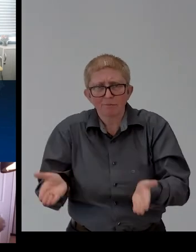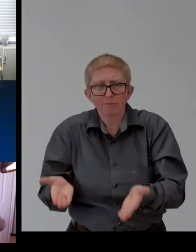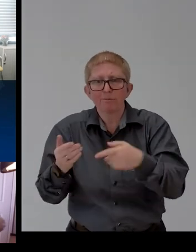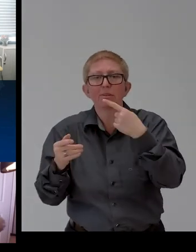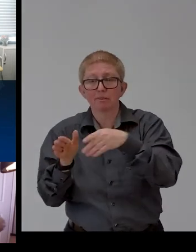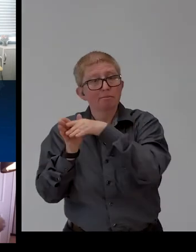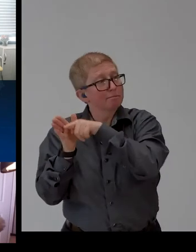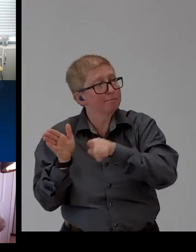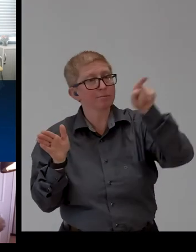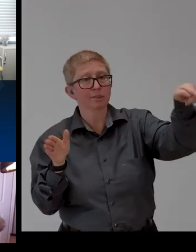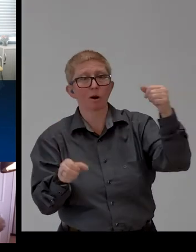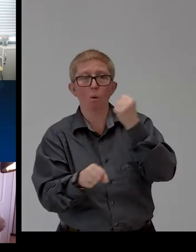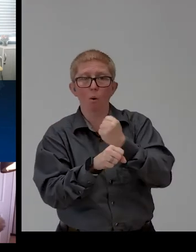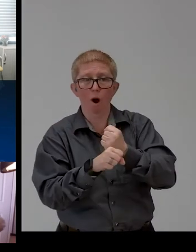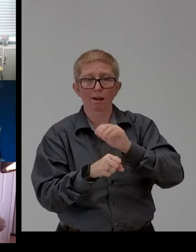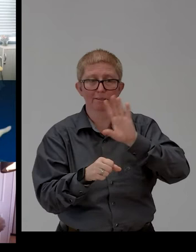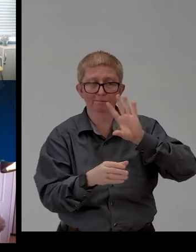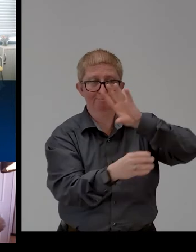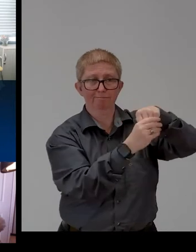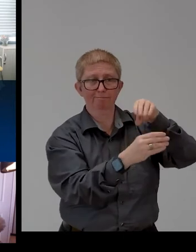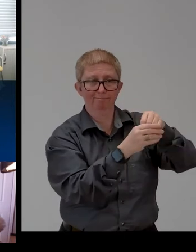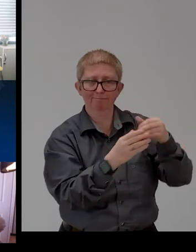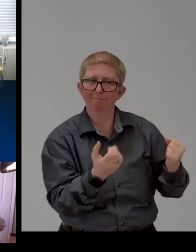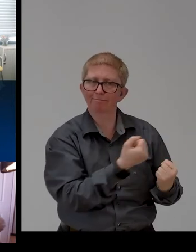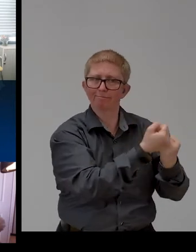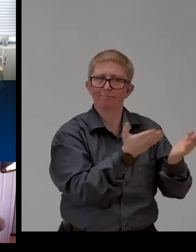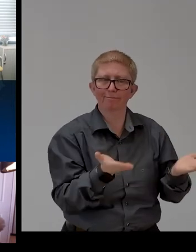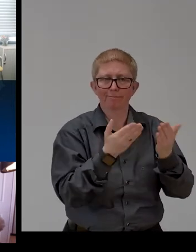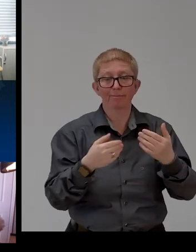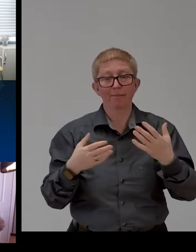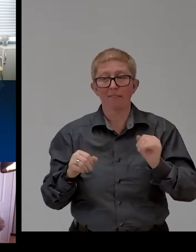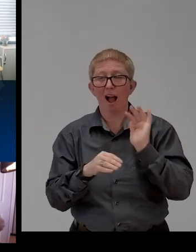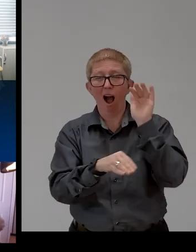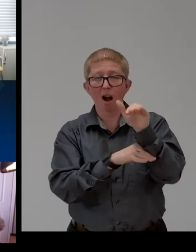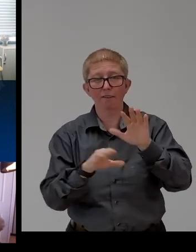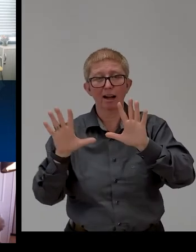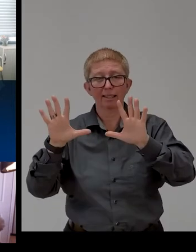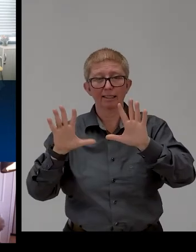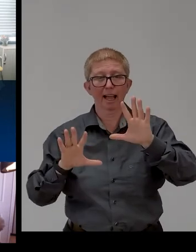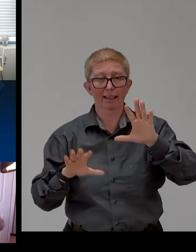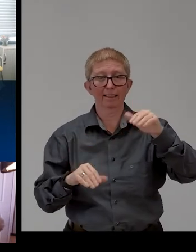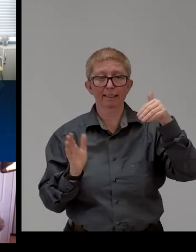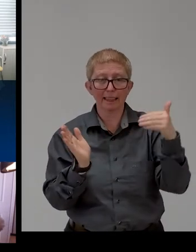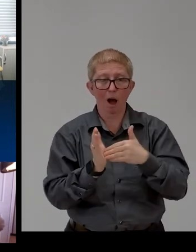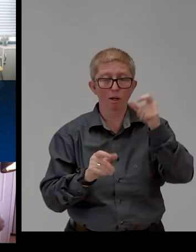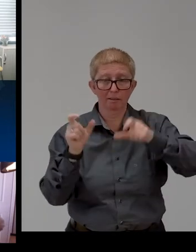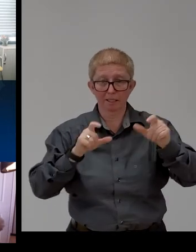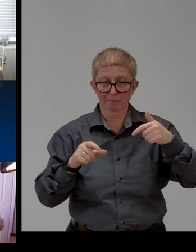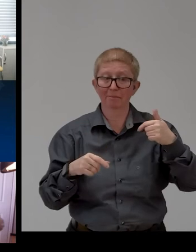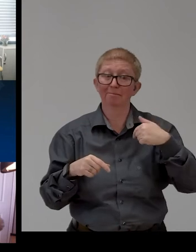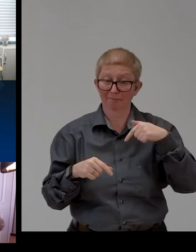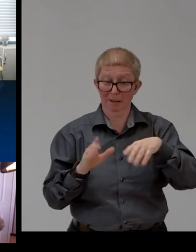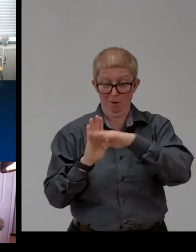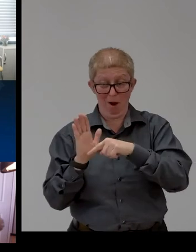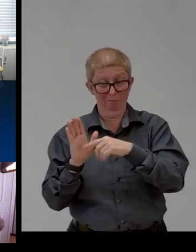AIMS CQ tool has helped more than 10,000 space-deabled people across the globe to assist their creative strength. Through this platform,